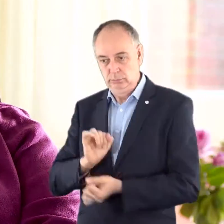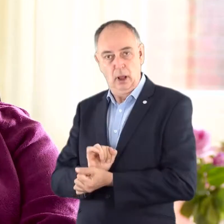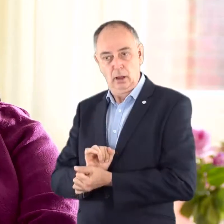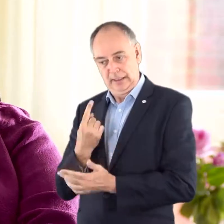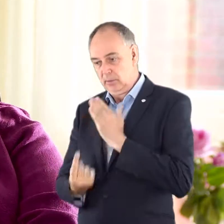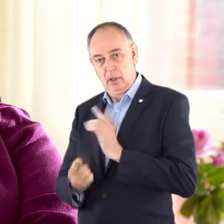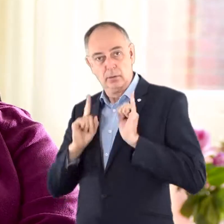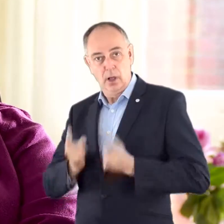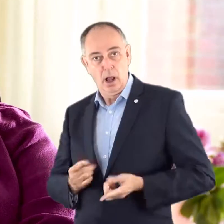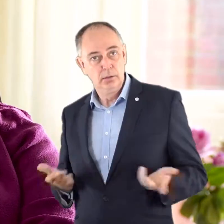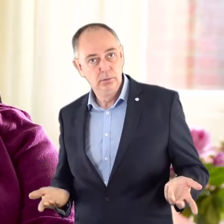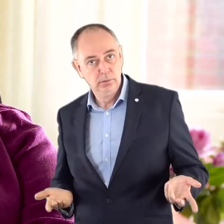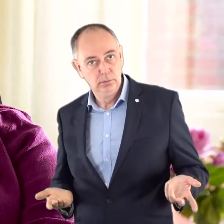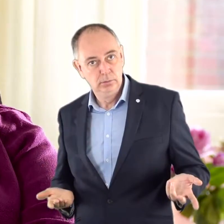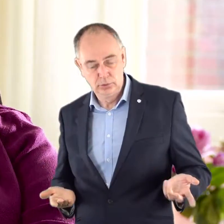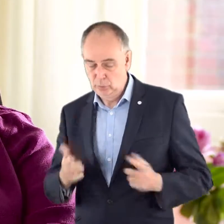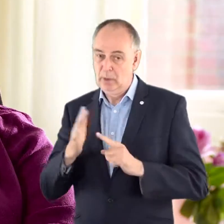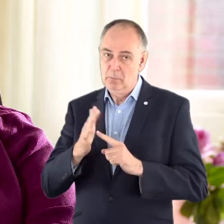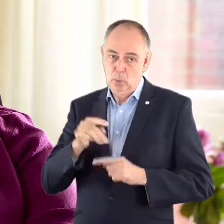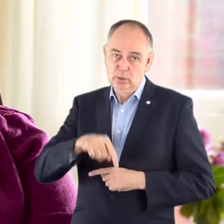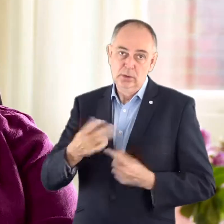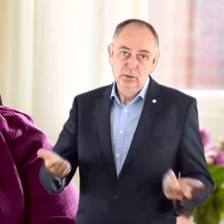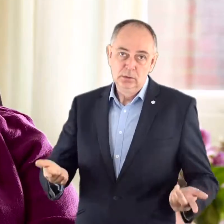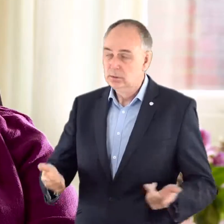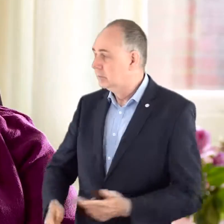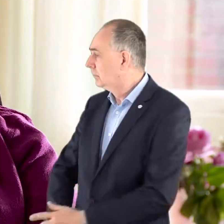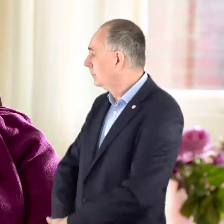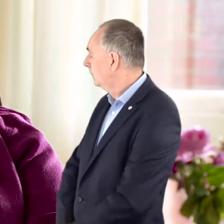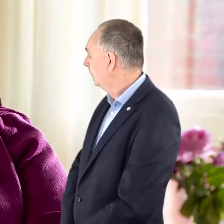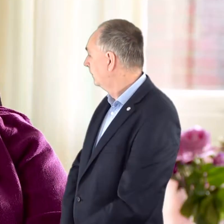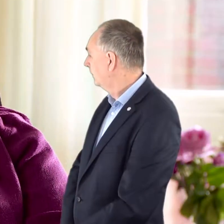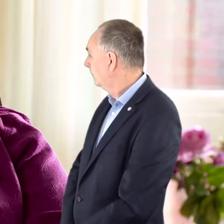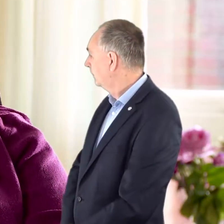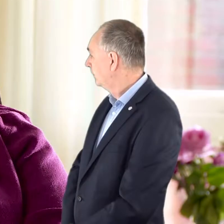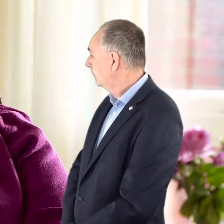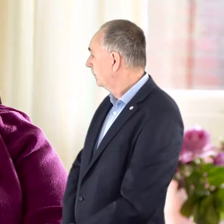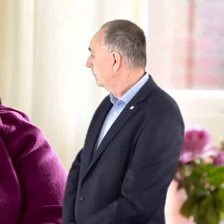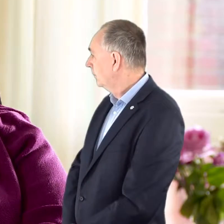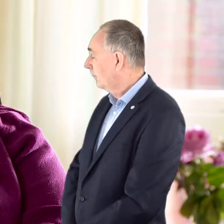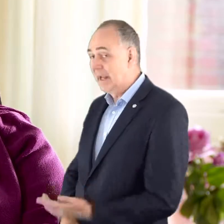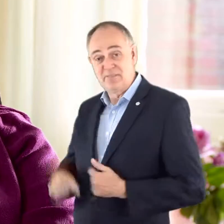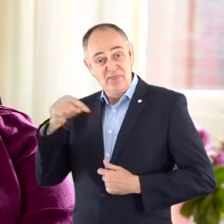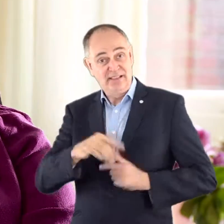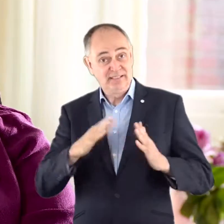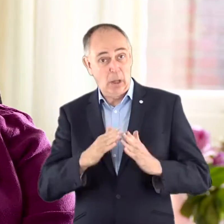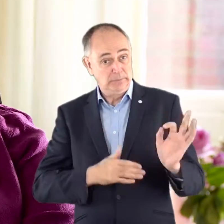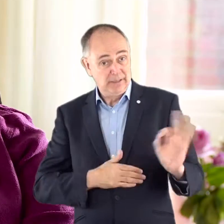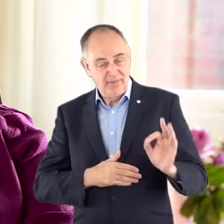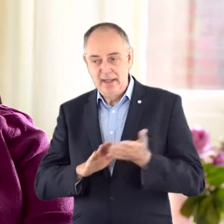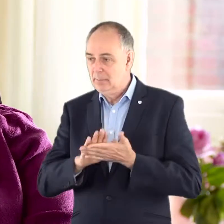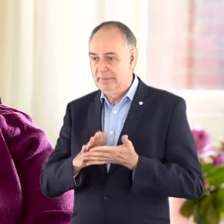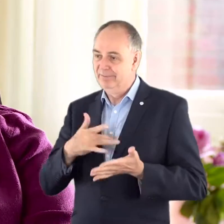here and we weren't able to do what we needed to do to it then I would still be at my parents' house